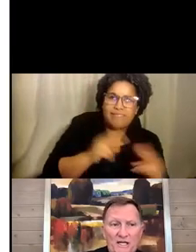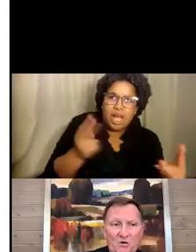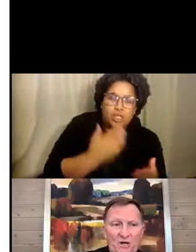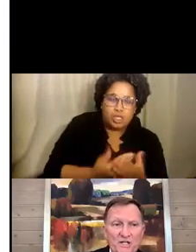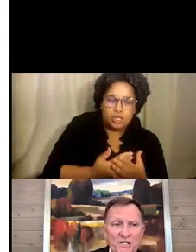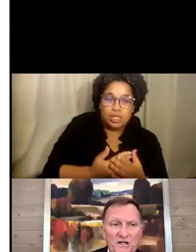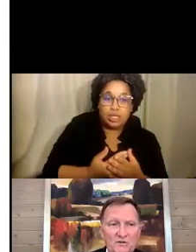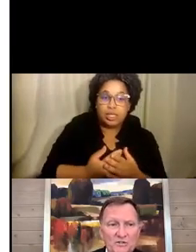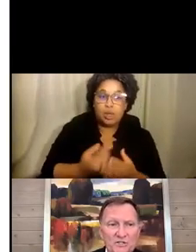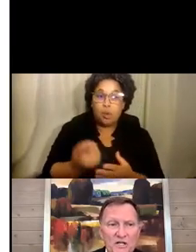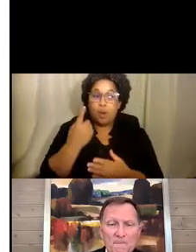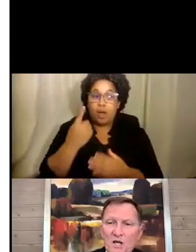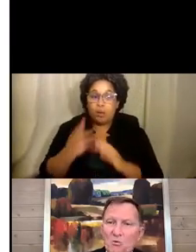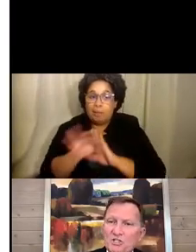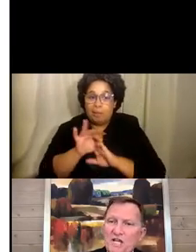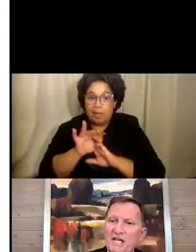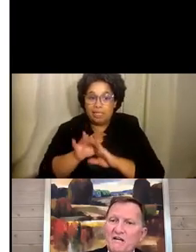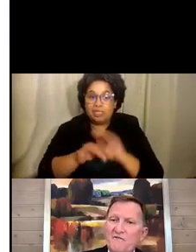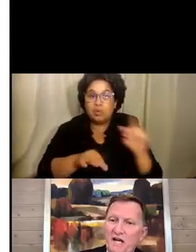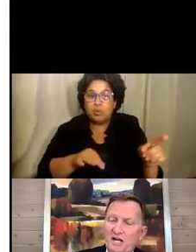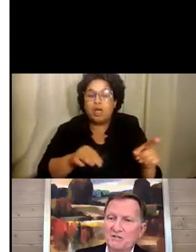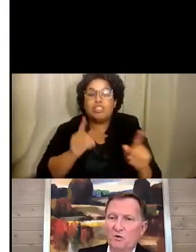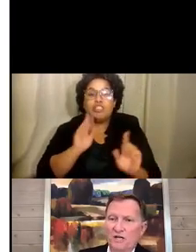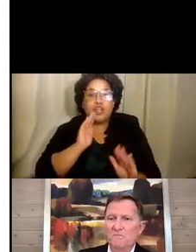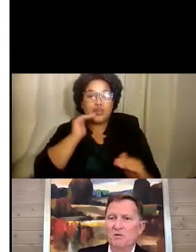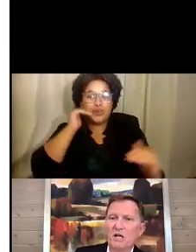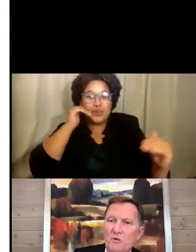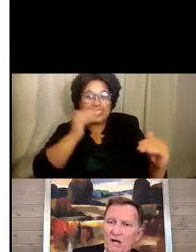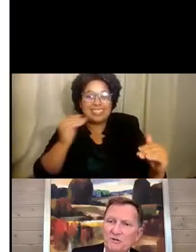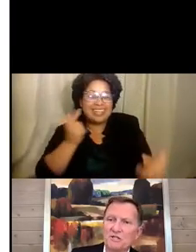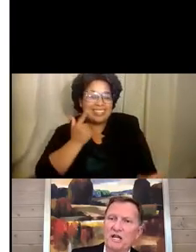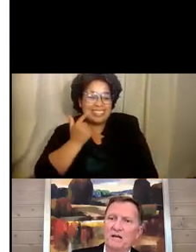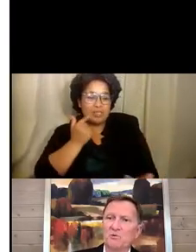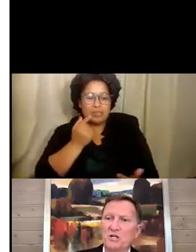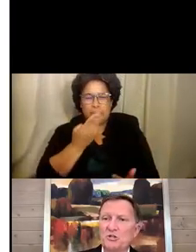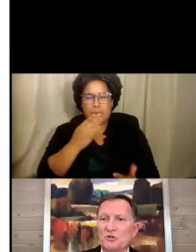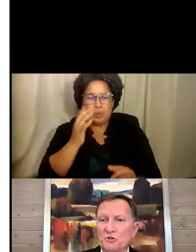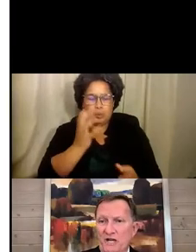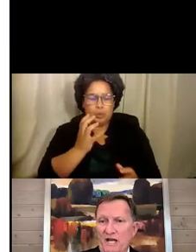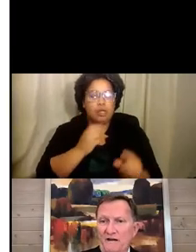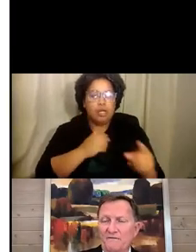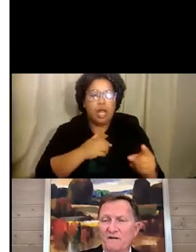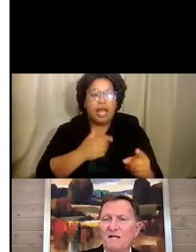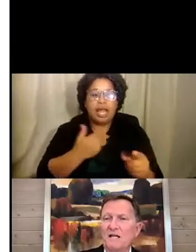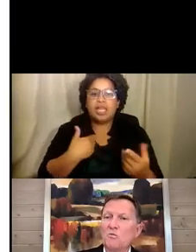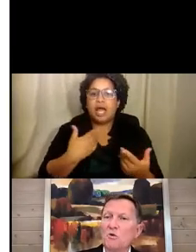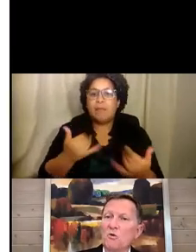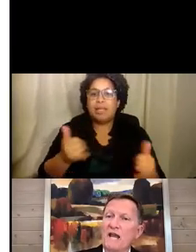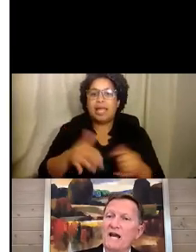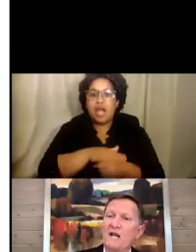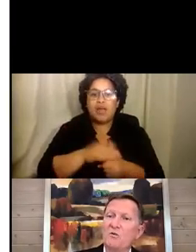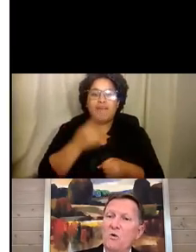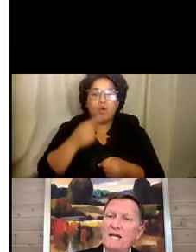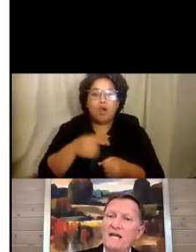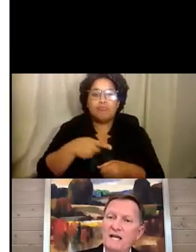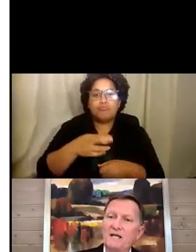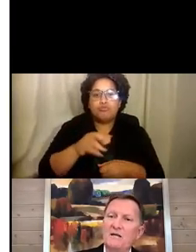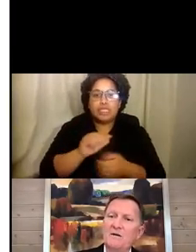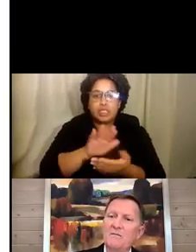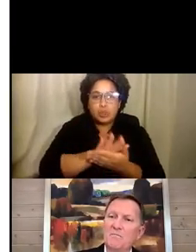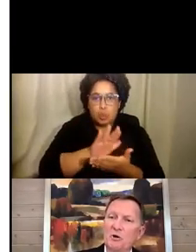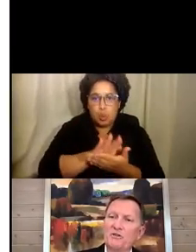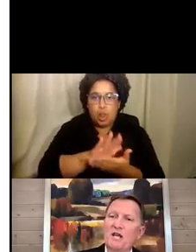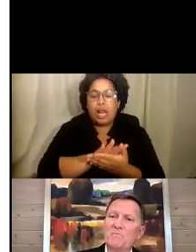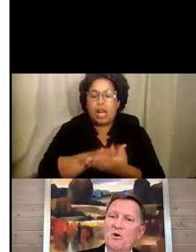selecting, Grins and Giggles, was taking advantage of one of the playgrounds and preschools we have, where we had a weekend